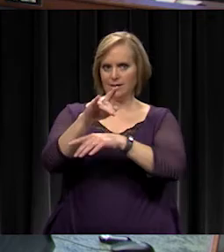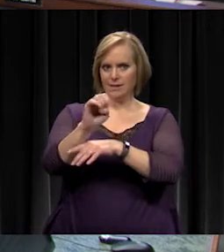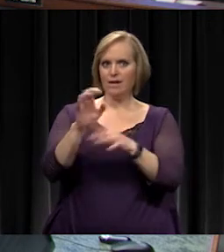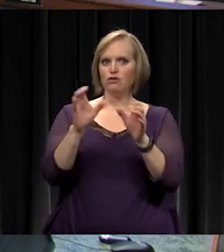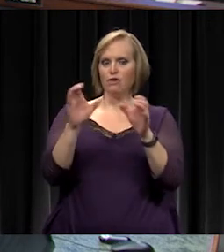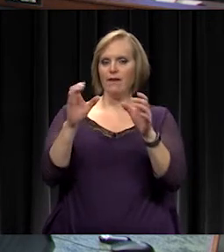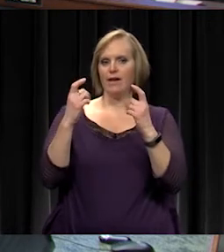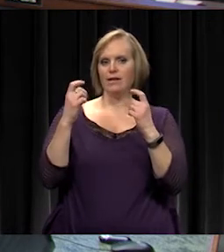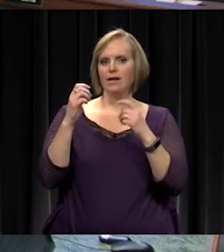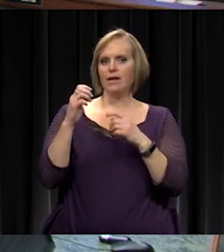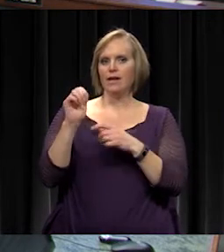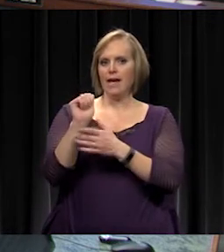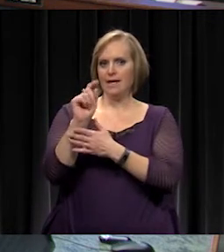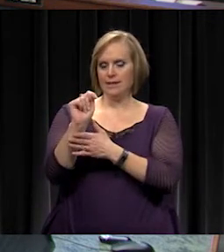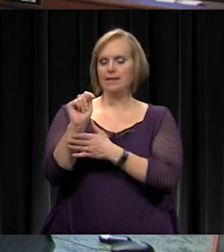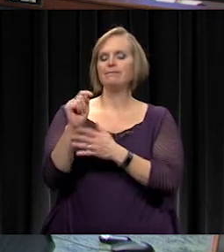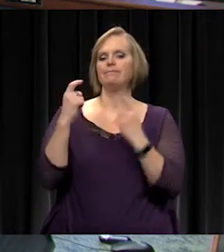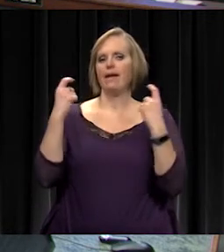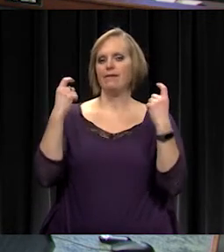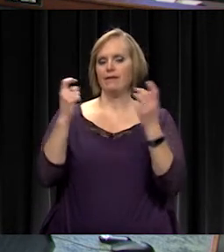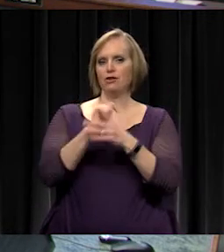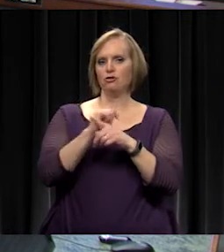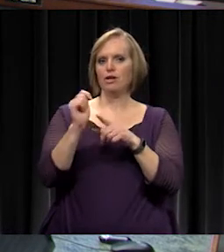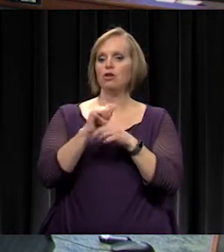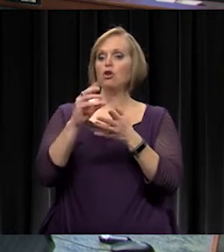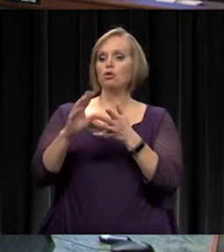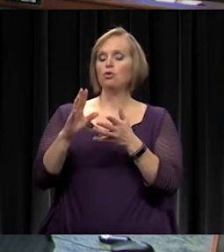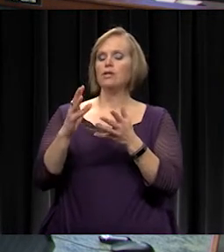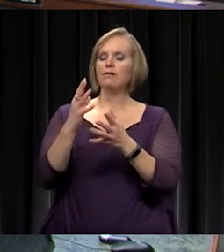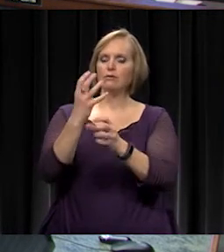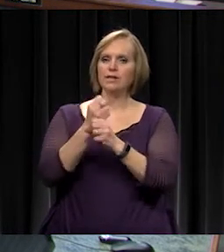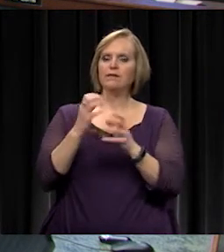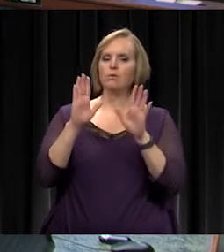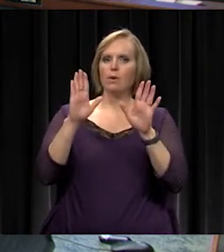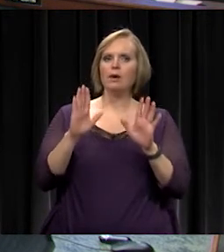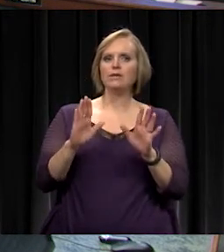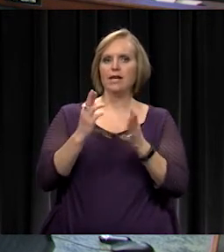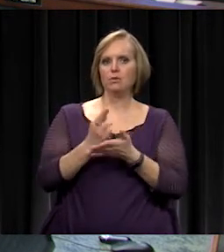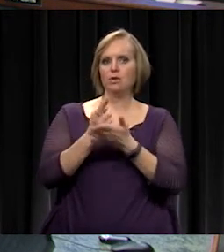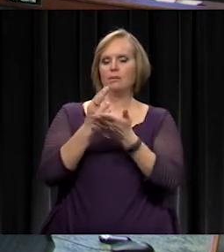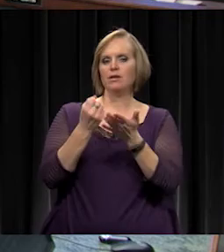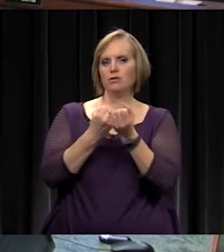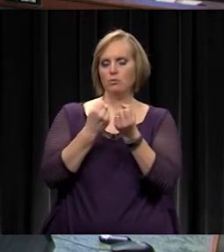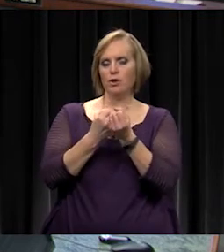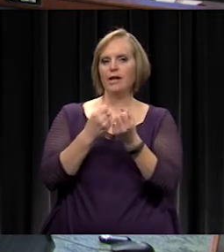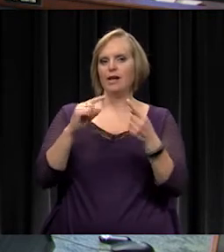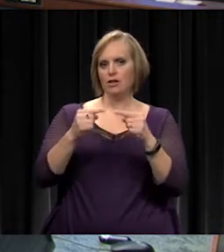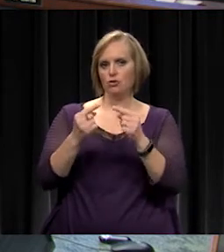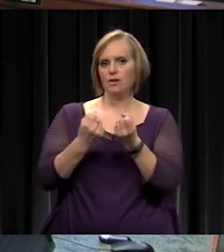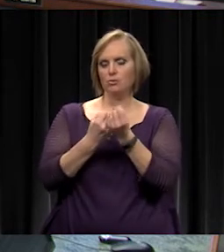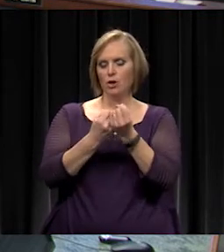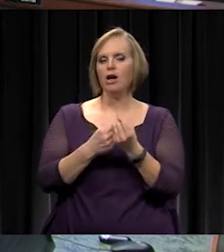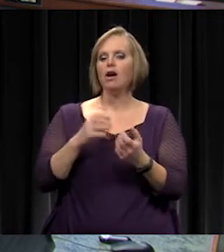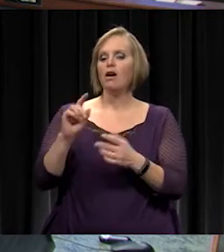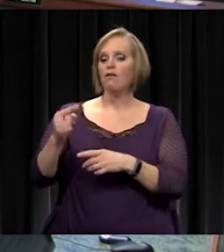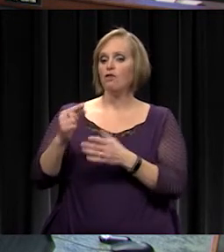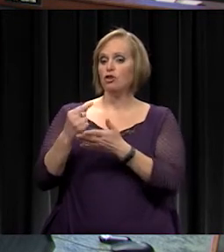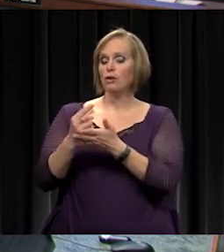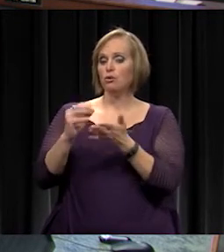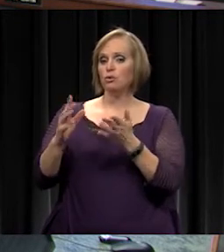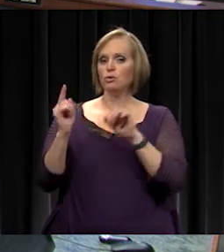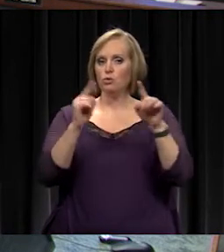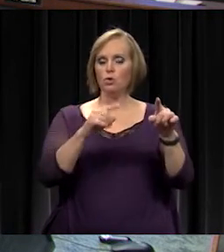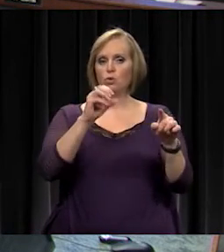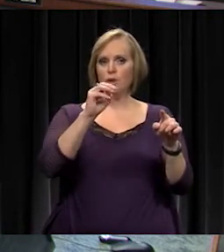schools, students receive outstanding injury and rehabilitation support. First graders annually have been taking field trips to Olathe Medical Center to